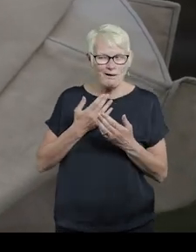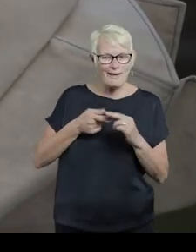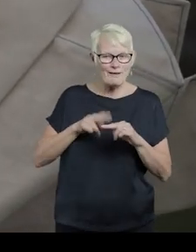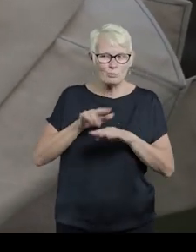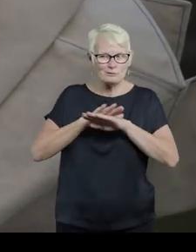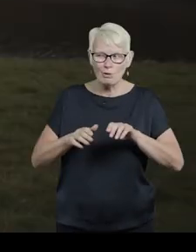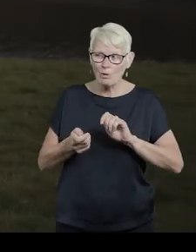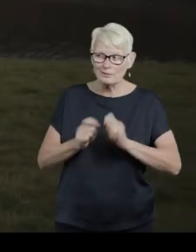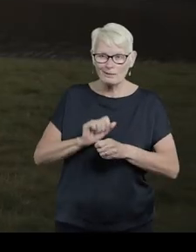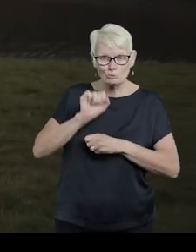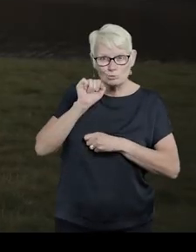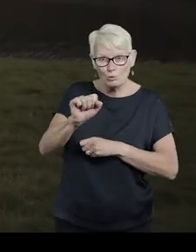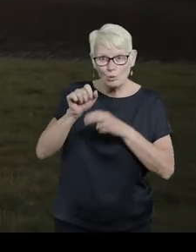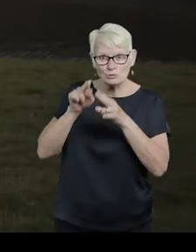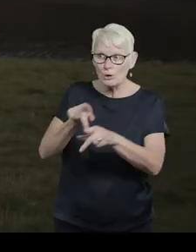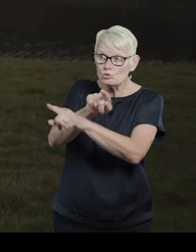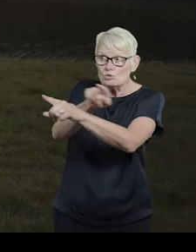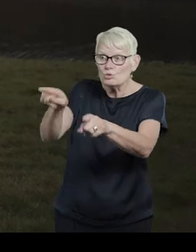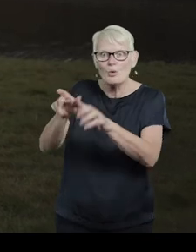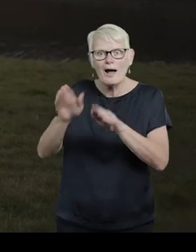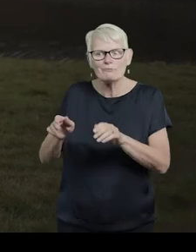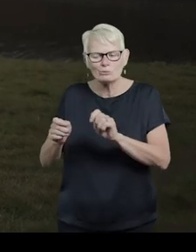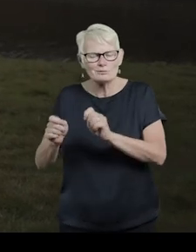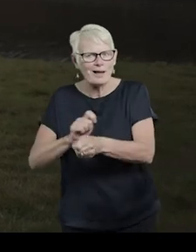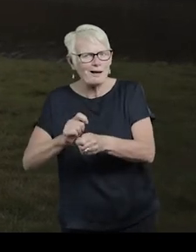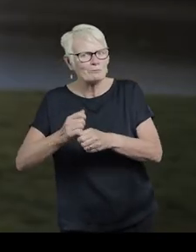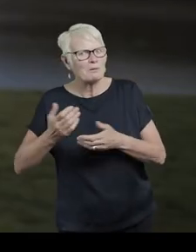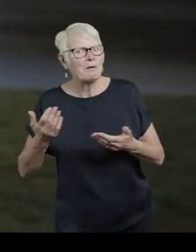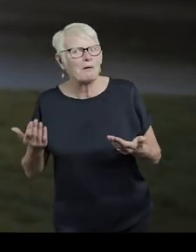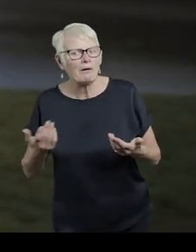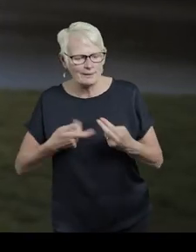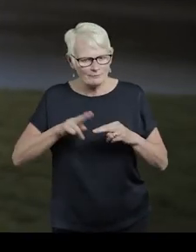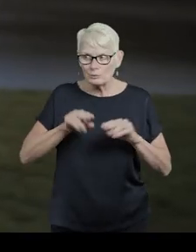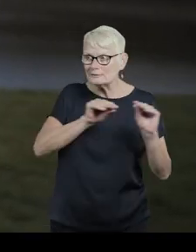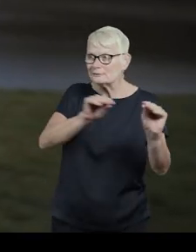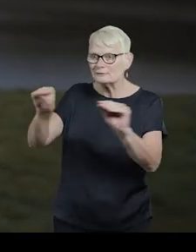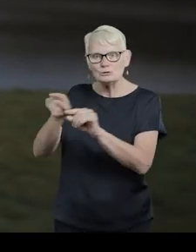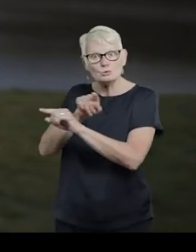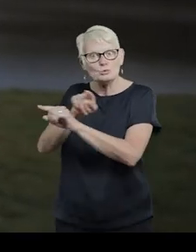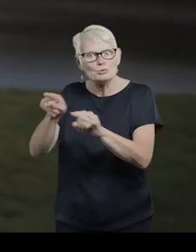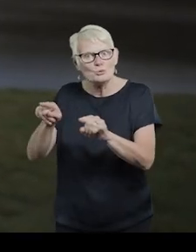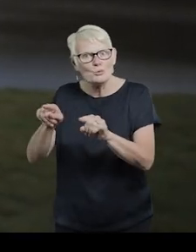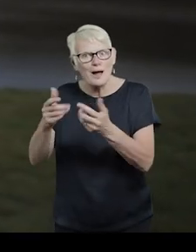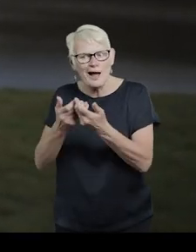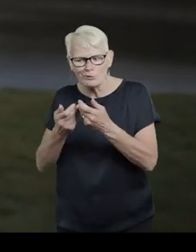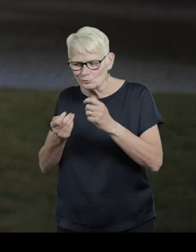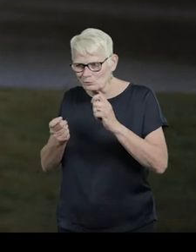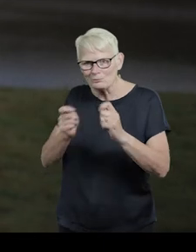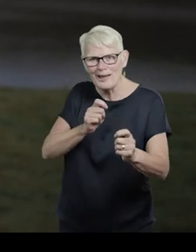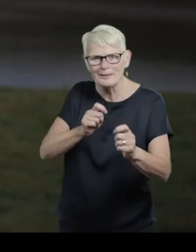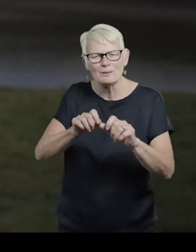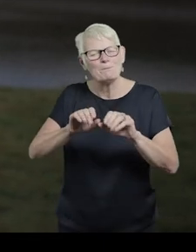to your systems? What if you fold? What if we teach you flow,